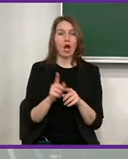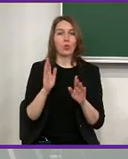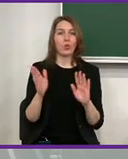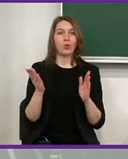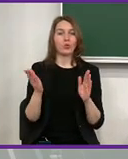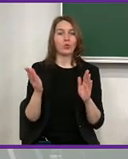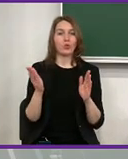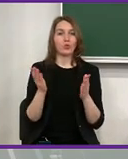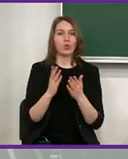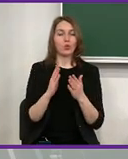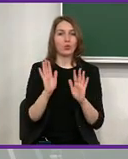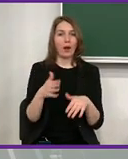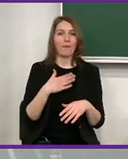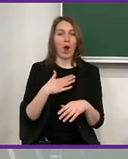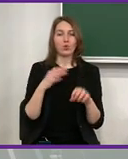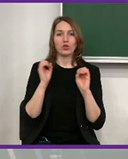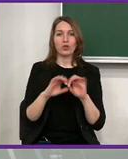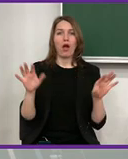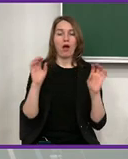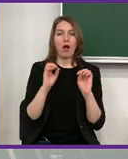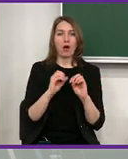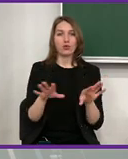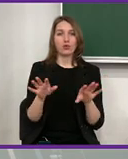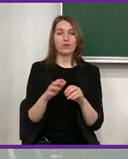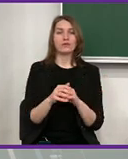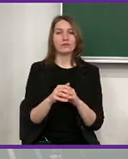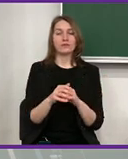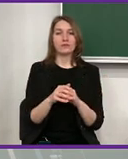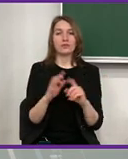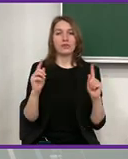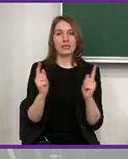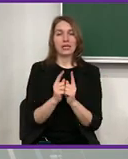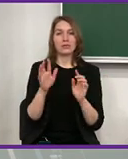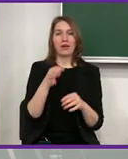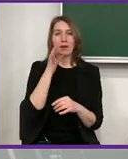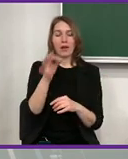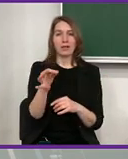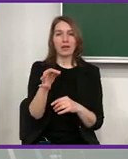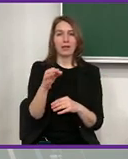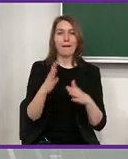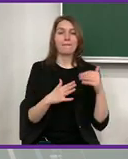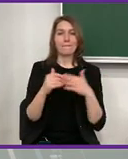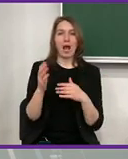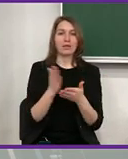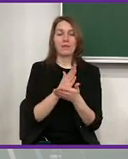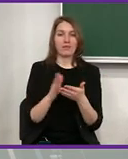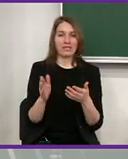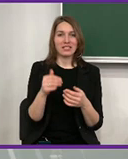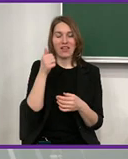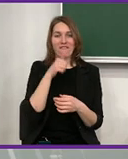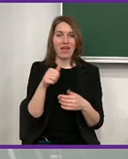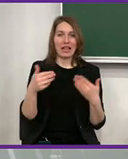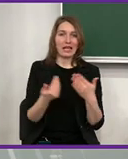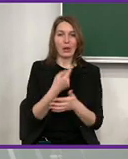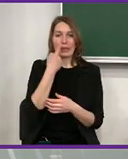the procedures. So that would be all from my story. Just in short, I could